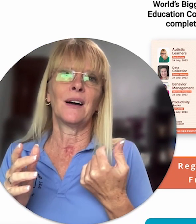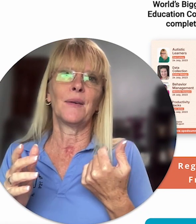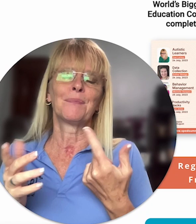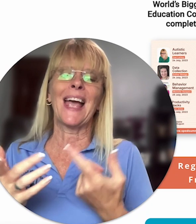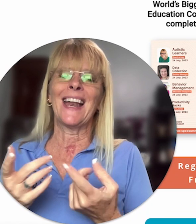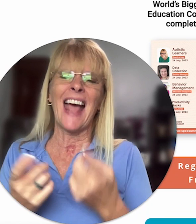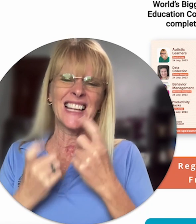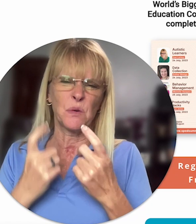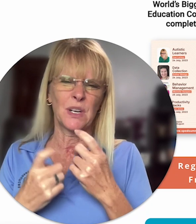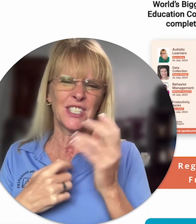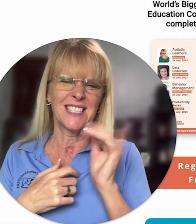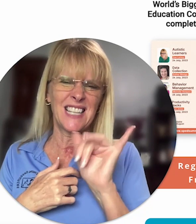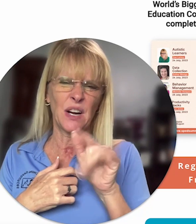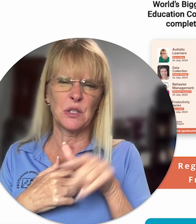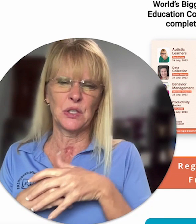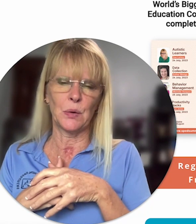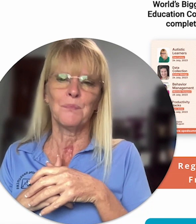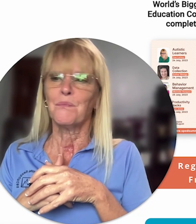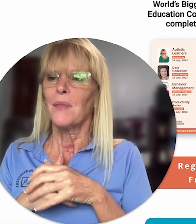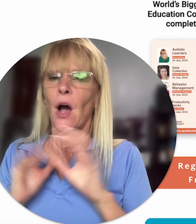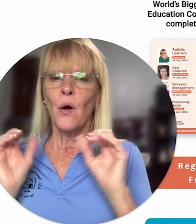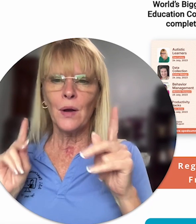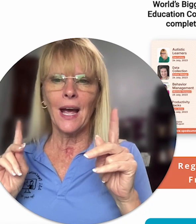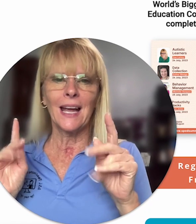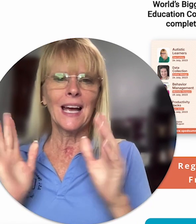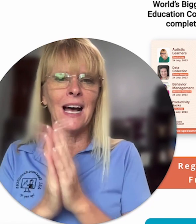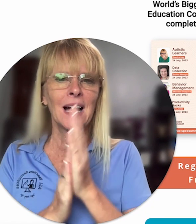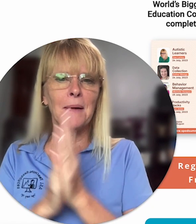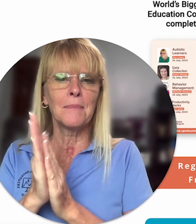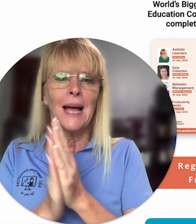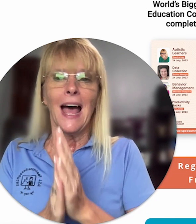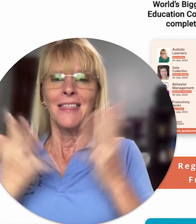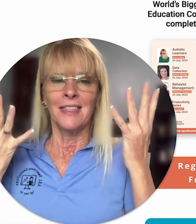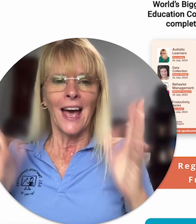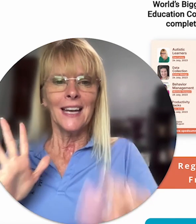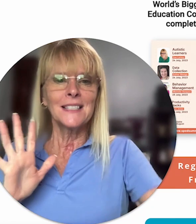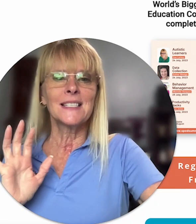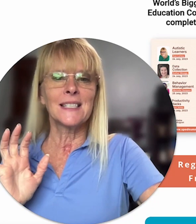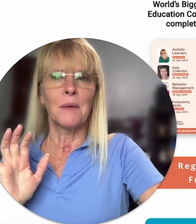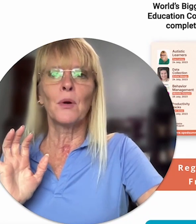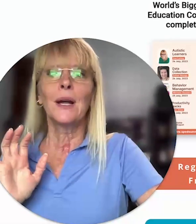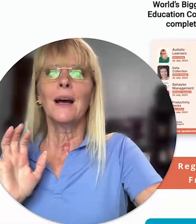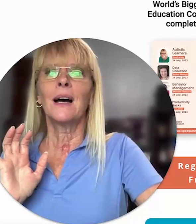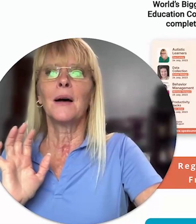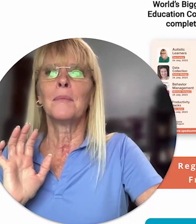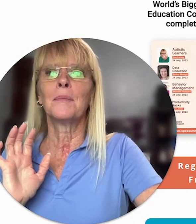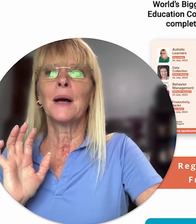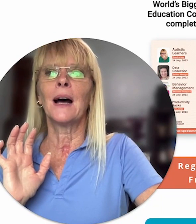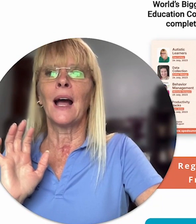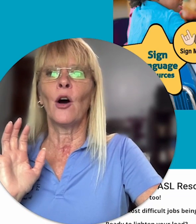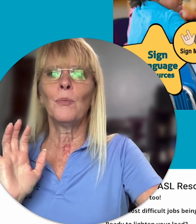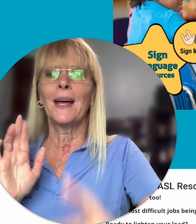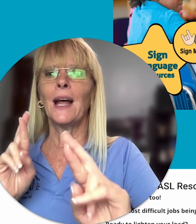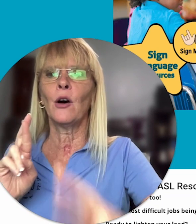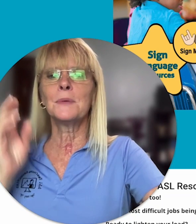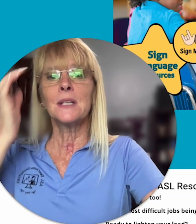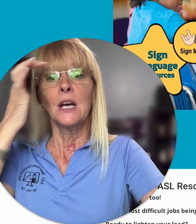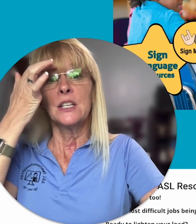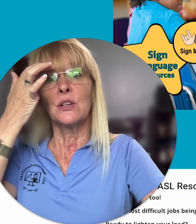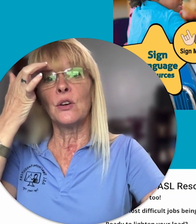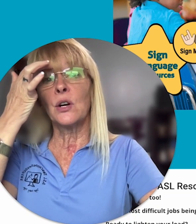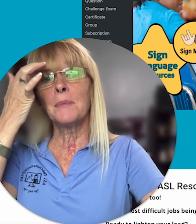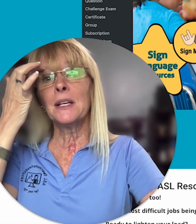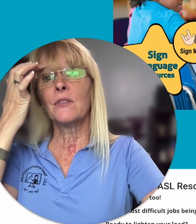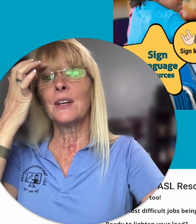um and ask questions there too okay um that is a summary um i hope that helps